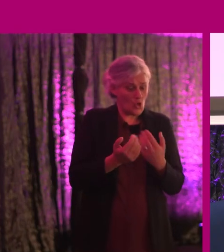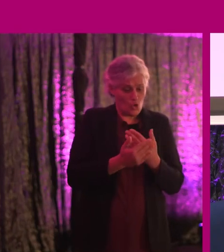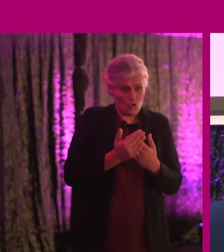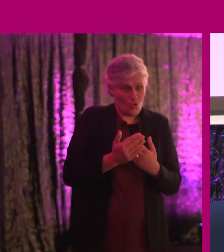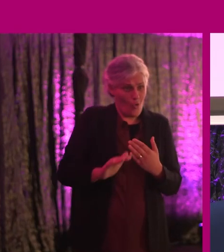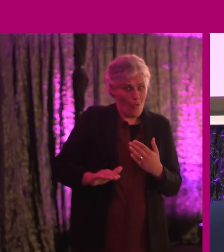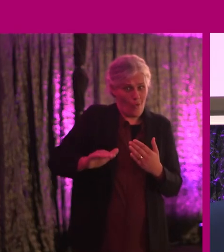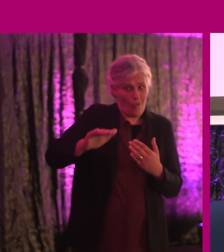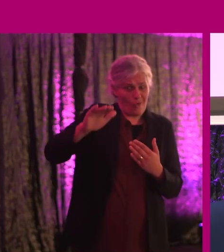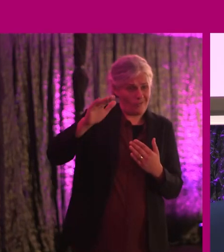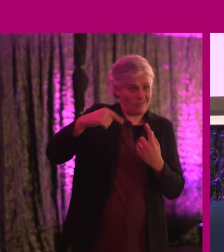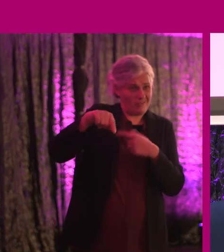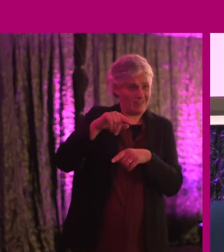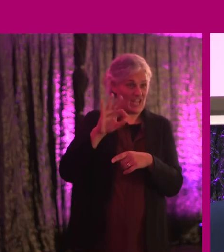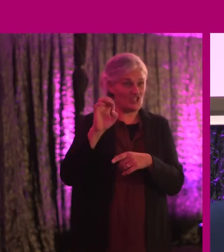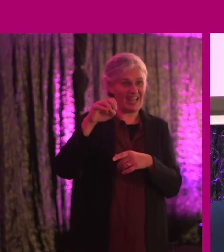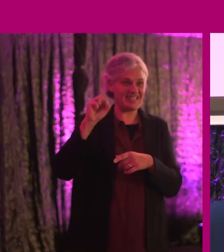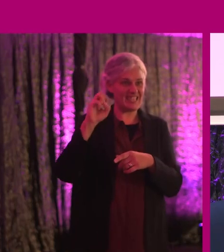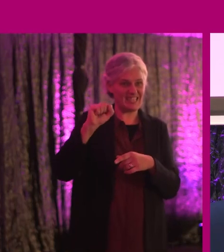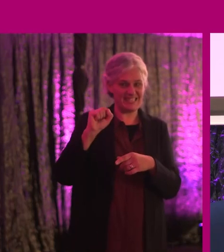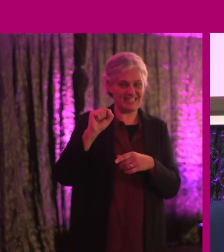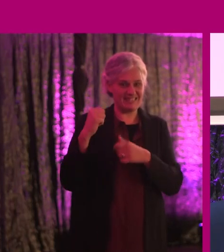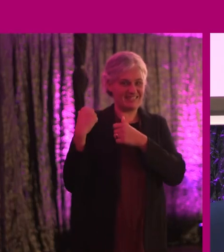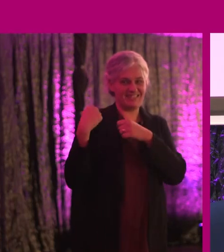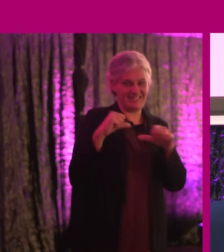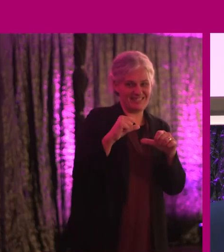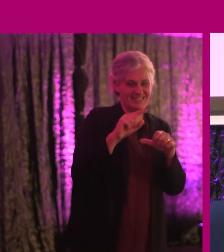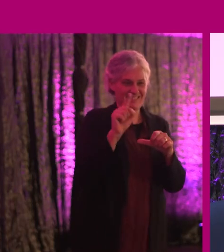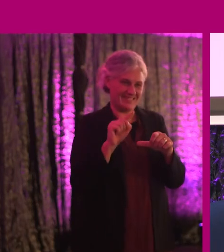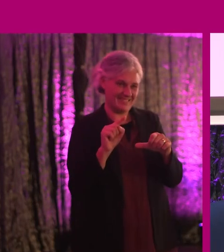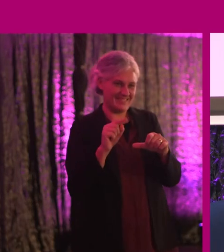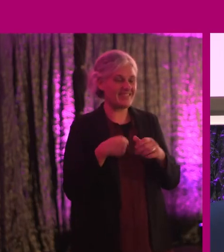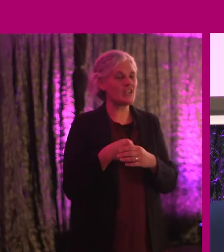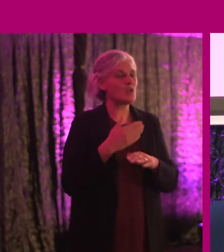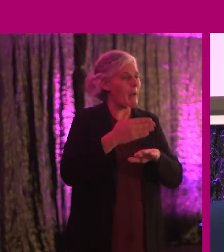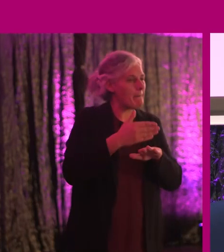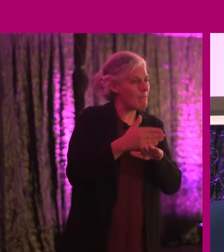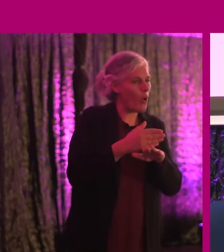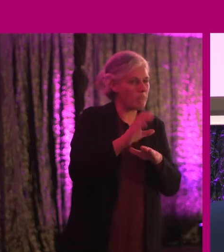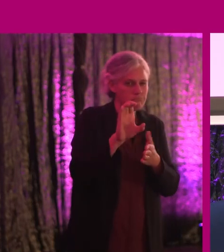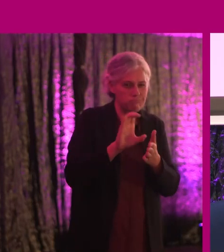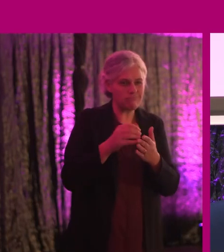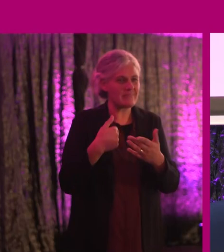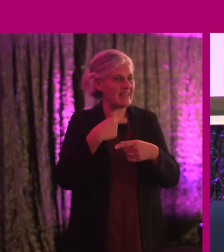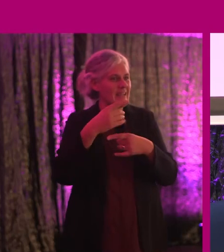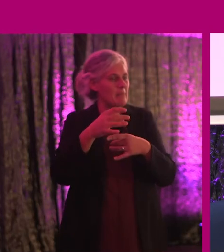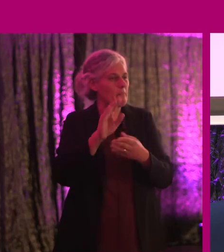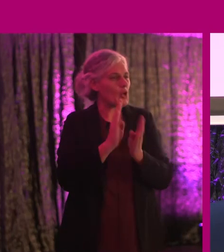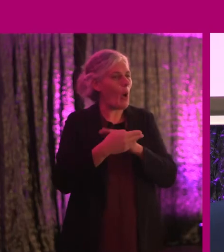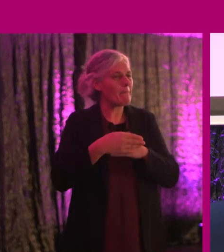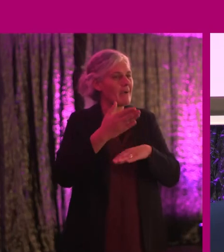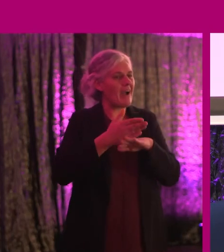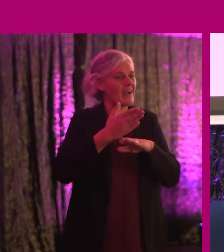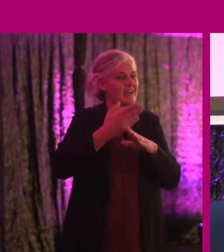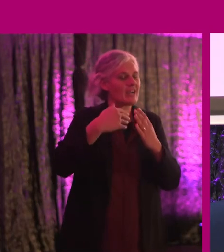generation, the Gen Z's, right? These are the ones that the CEOs want to employ and to get to be their customers. Those